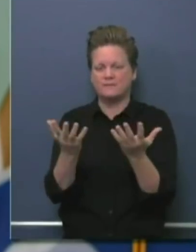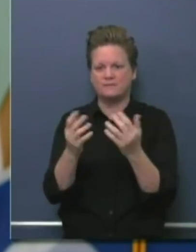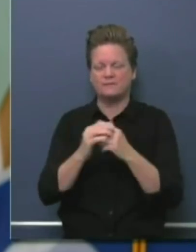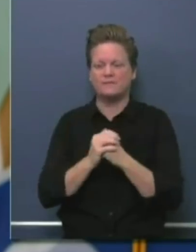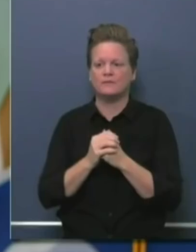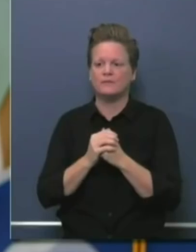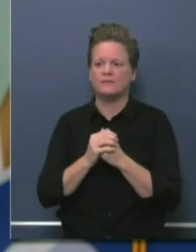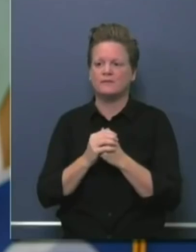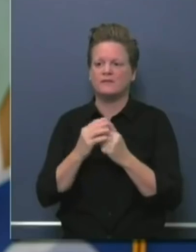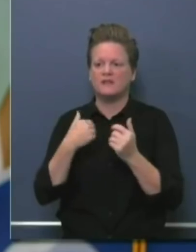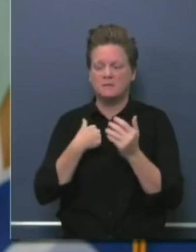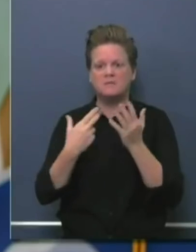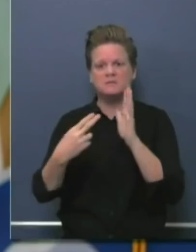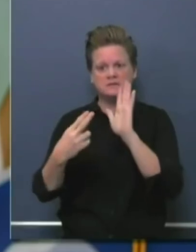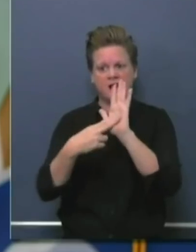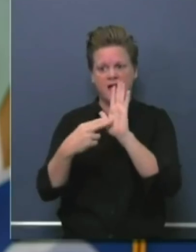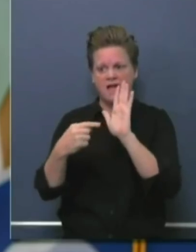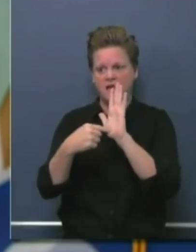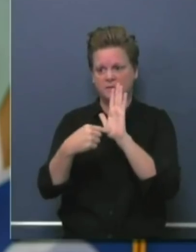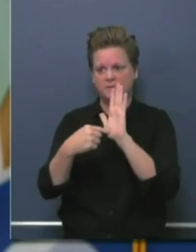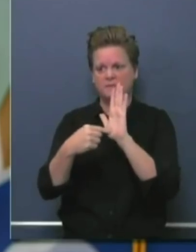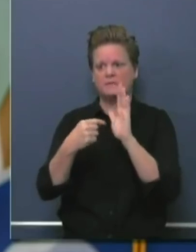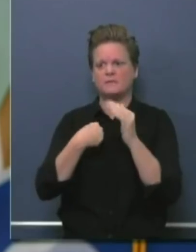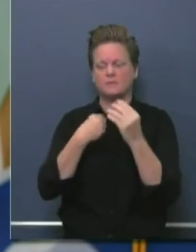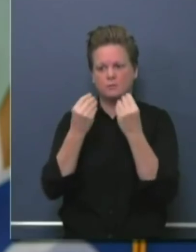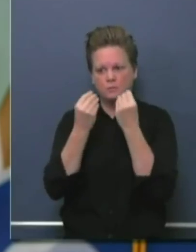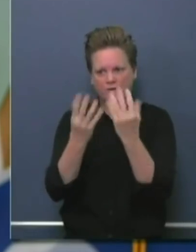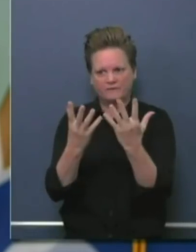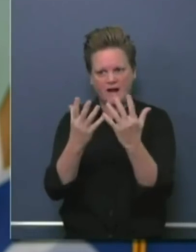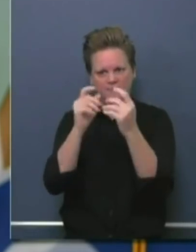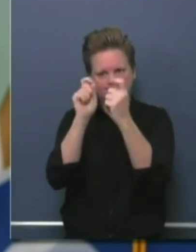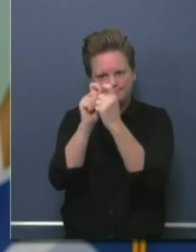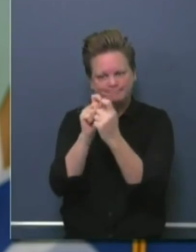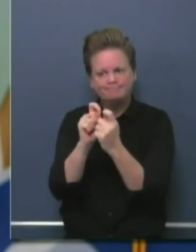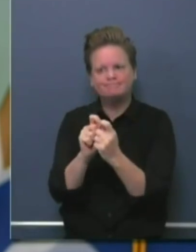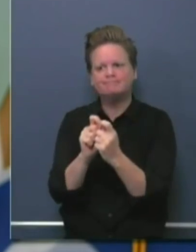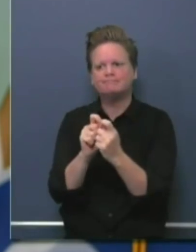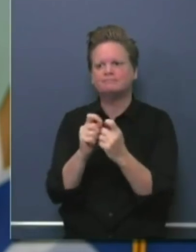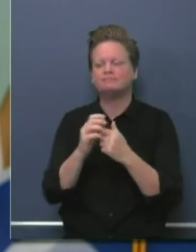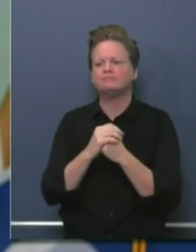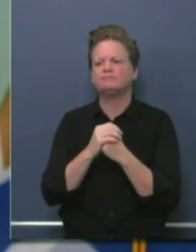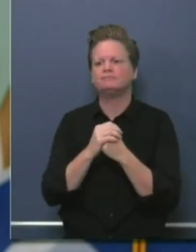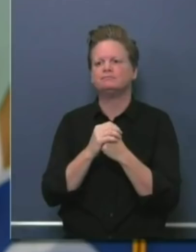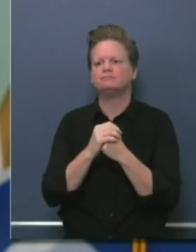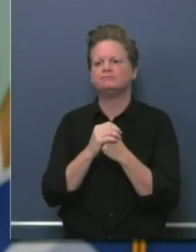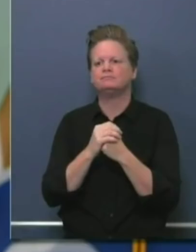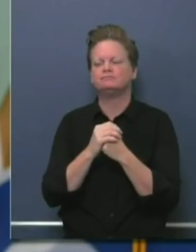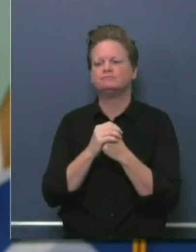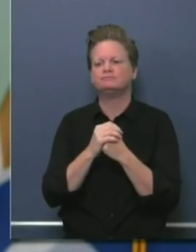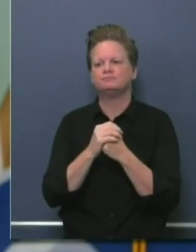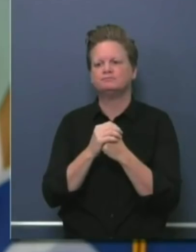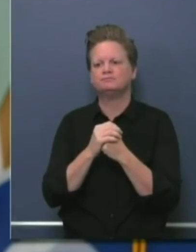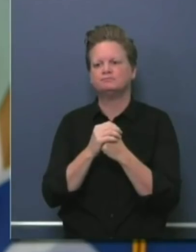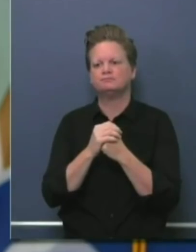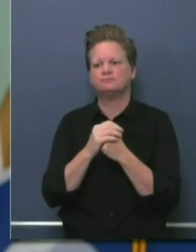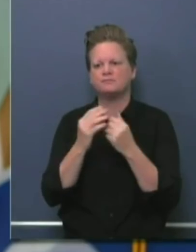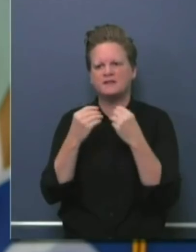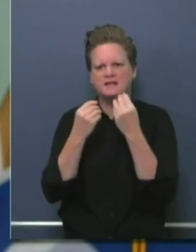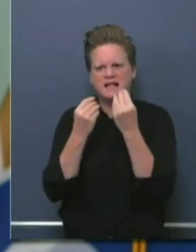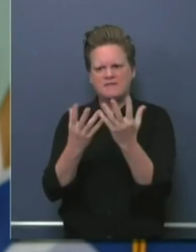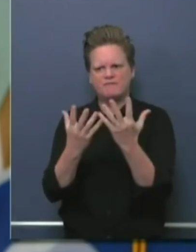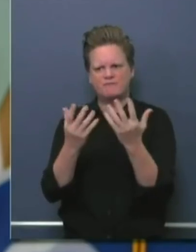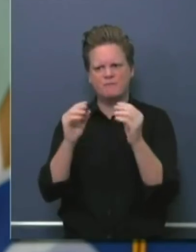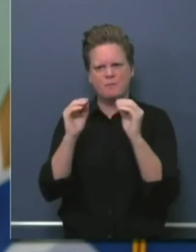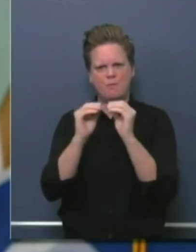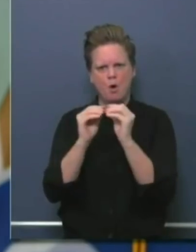frame and at least provide some certainty of relief on this presumption for the next 60 days. It